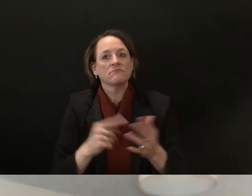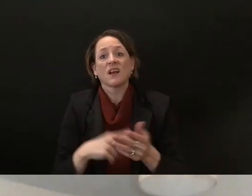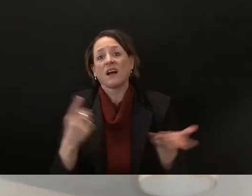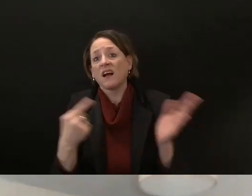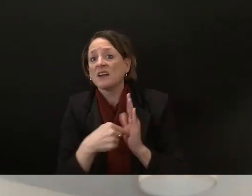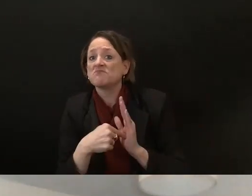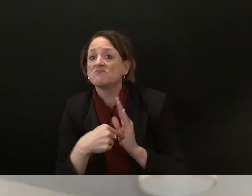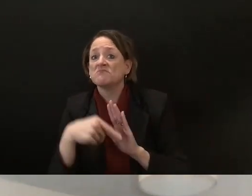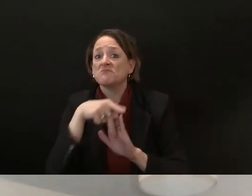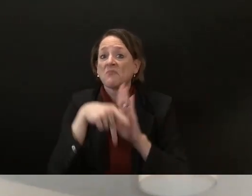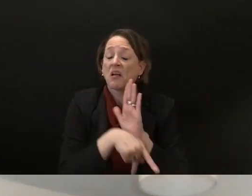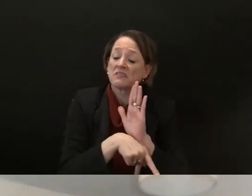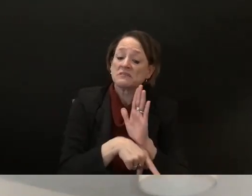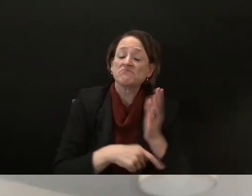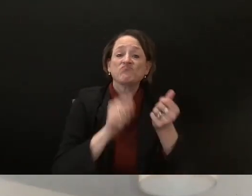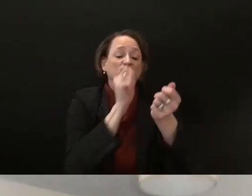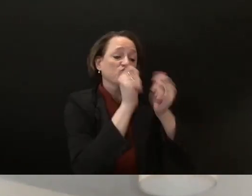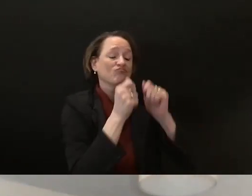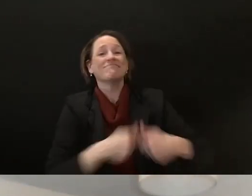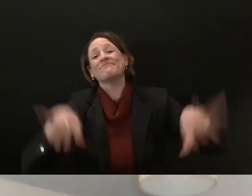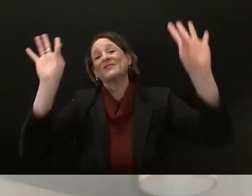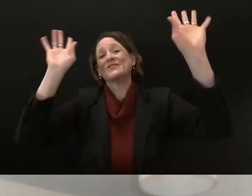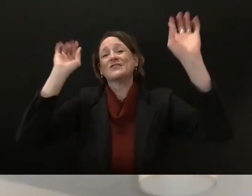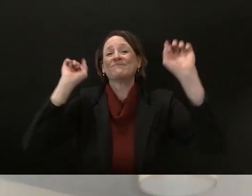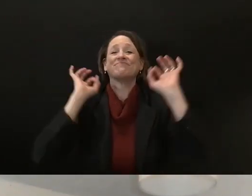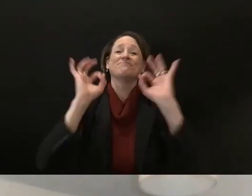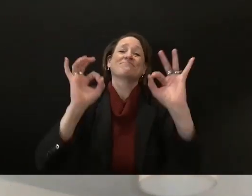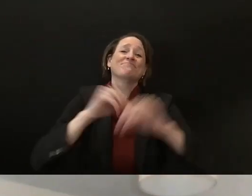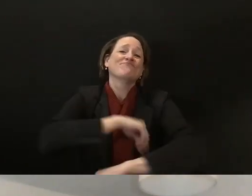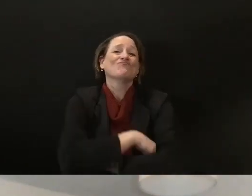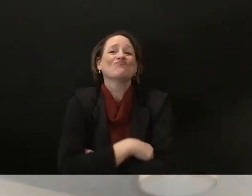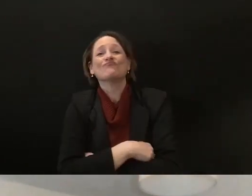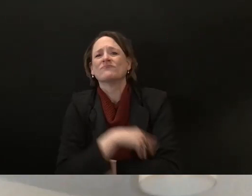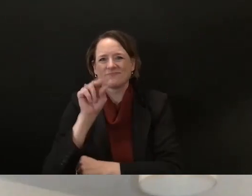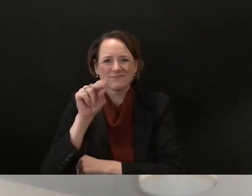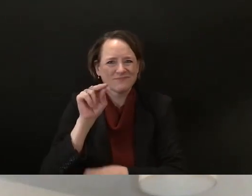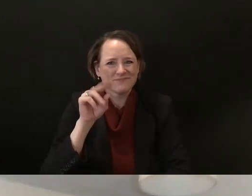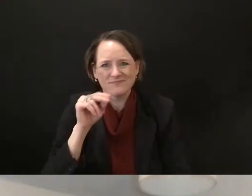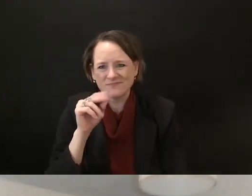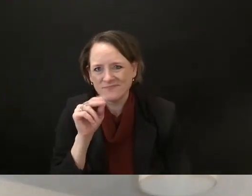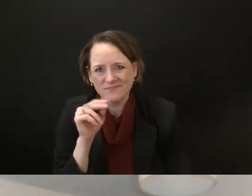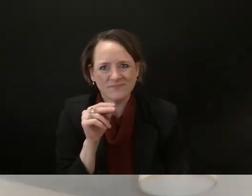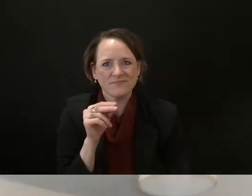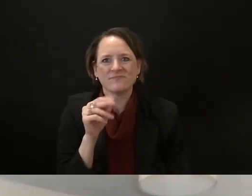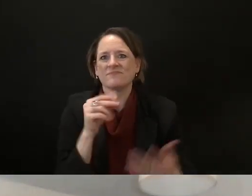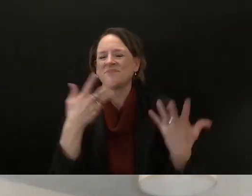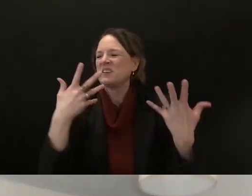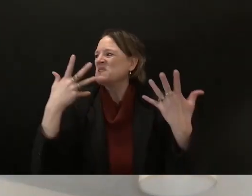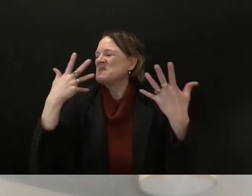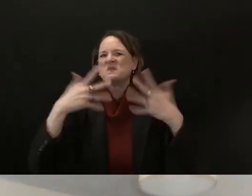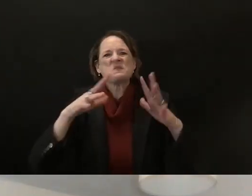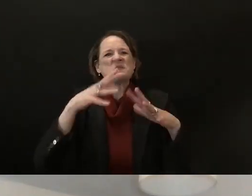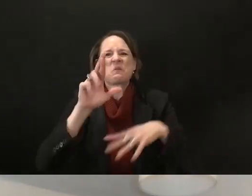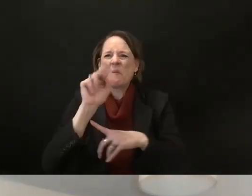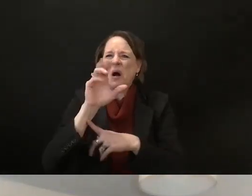tackle it for many areas of disparity and obvious of disparity and obviously wisconsin we um you